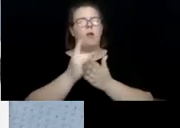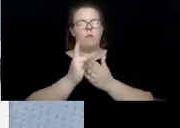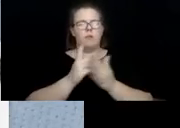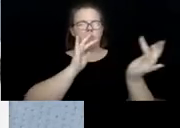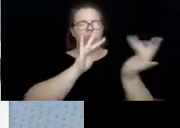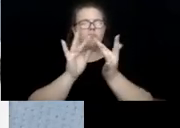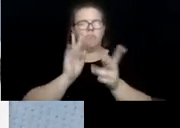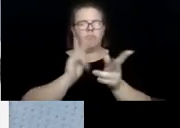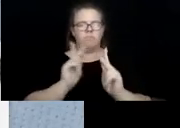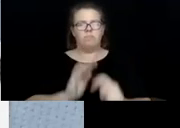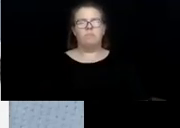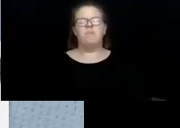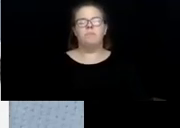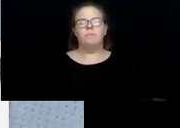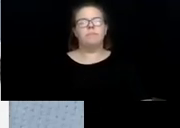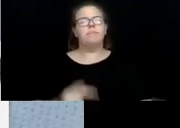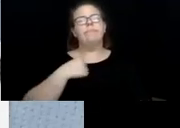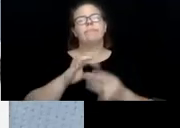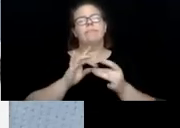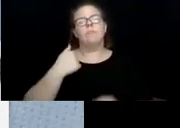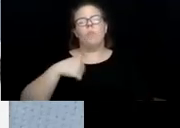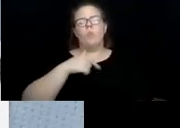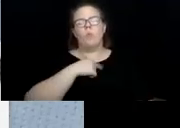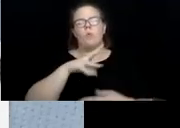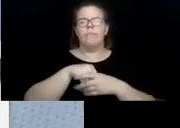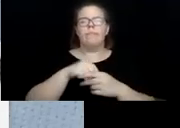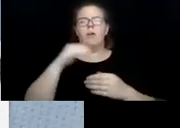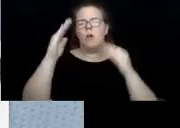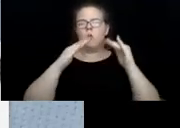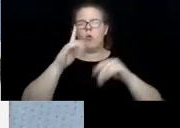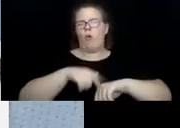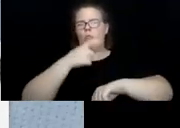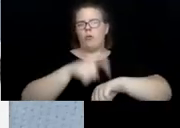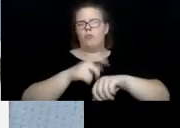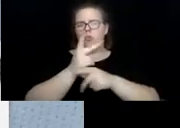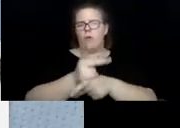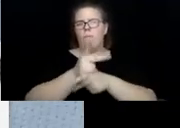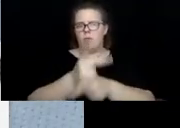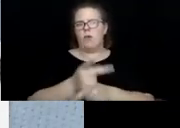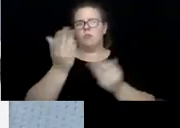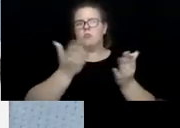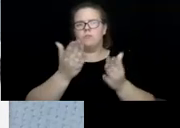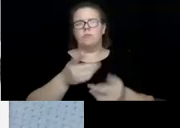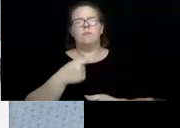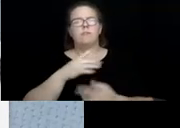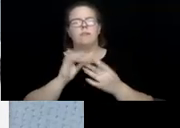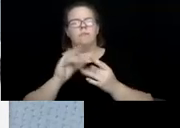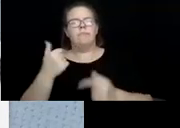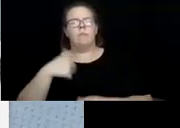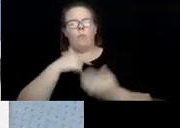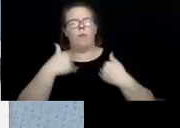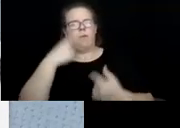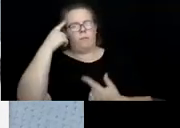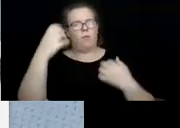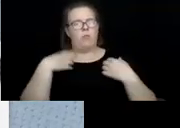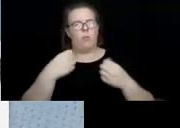When I said we were the Department of Adult and Long-Term Care Services at the beginning, I said we had mental health. So the next slide, we'll just give a brief description